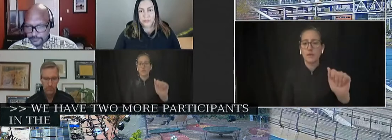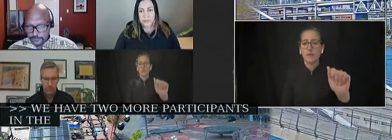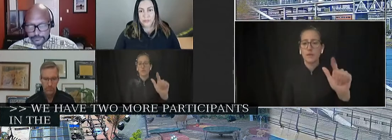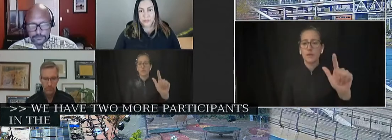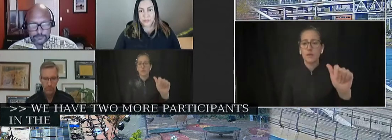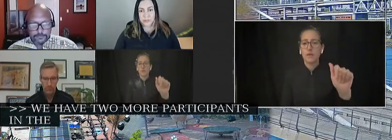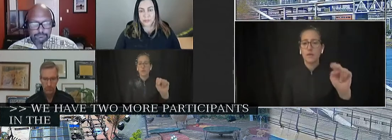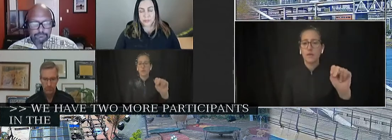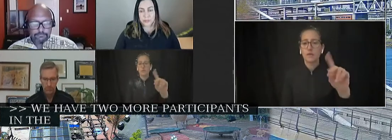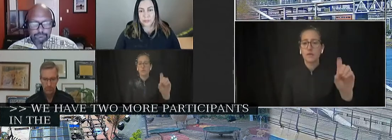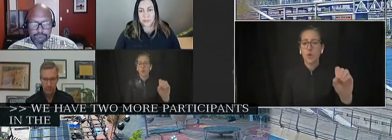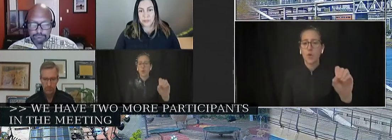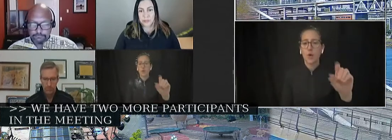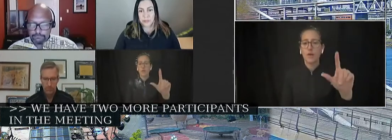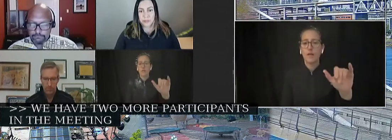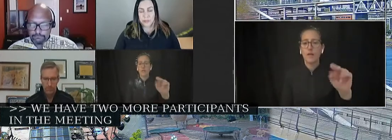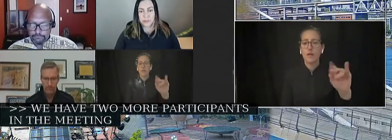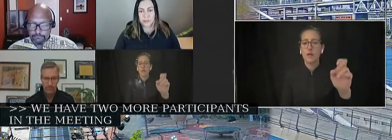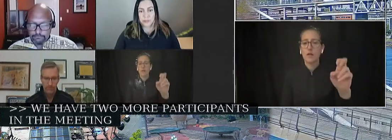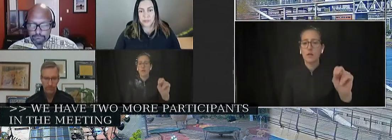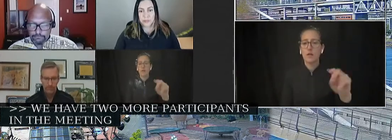Hester. Alonzo?